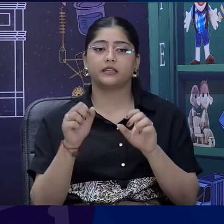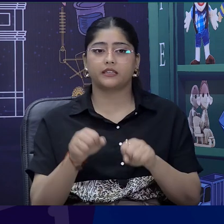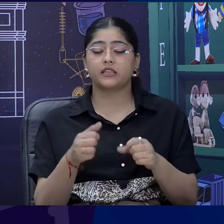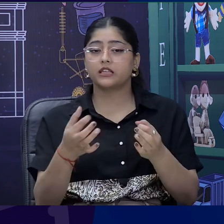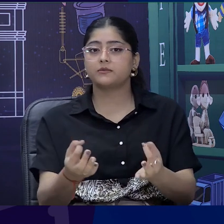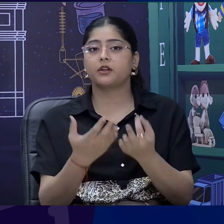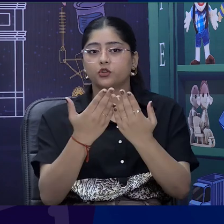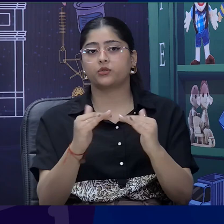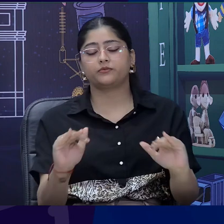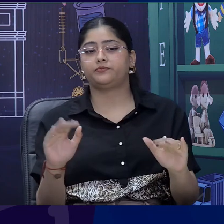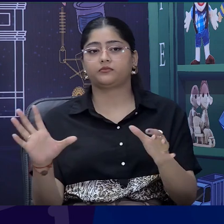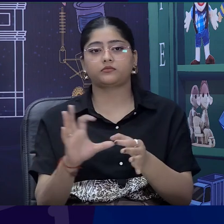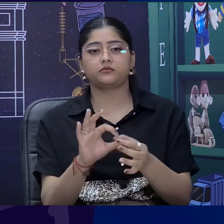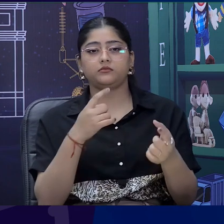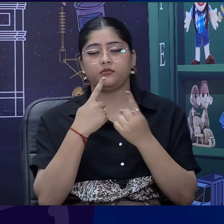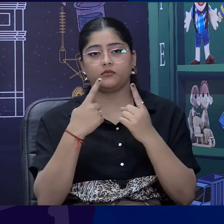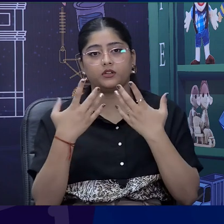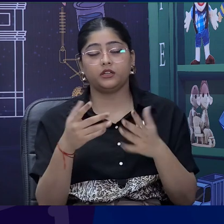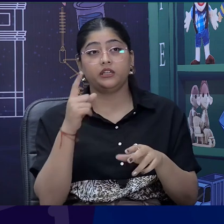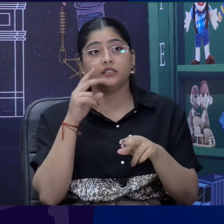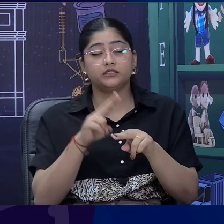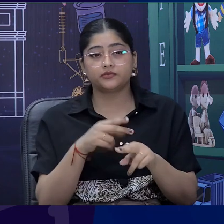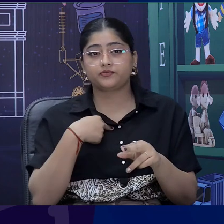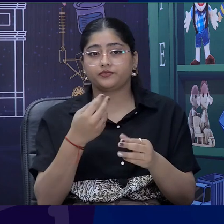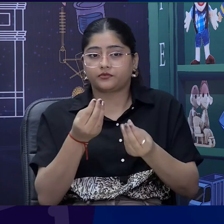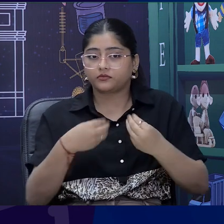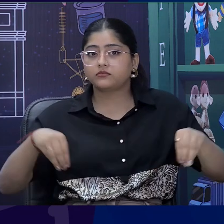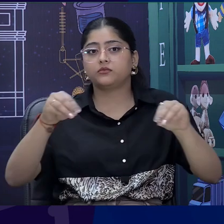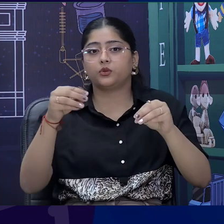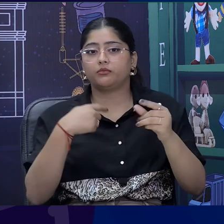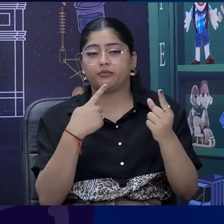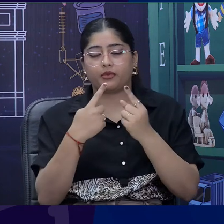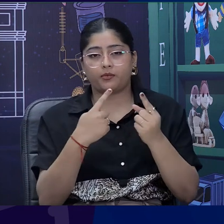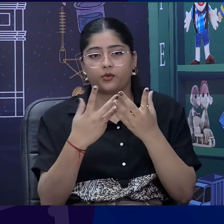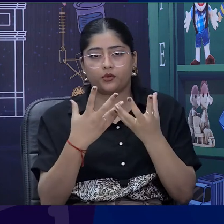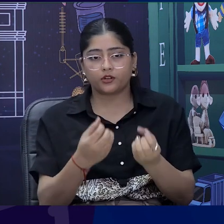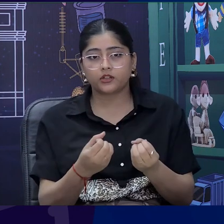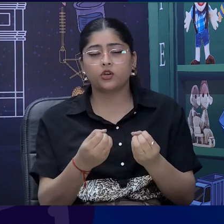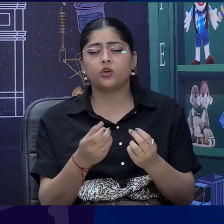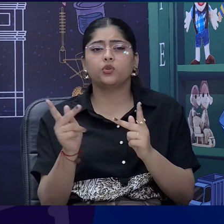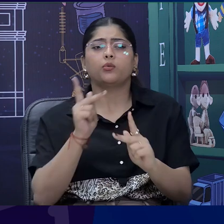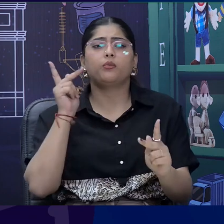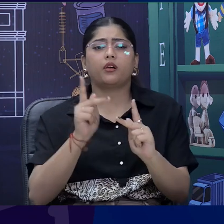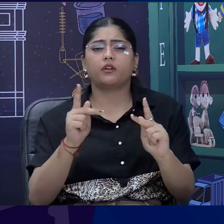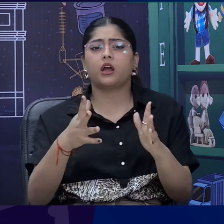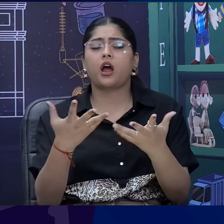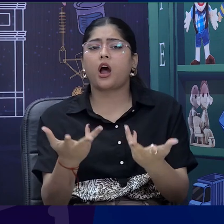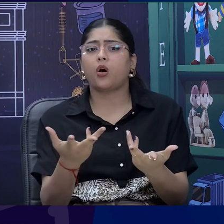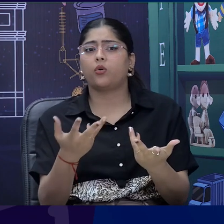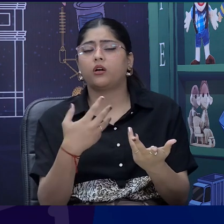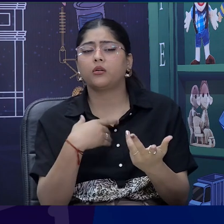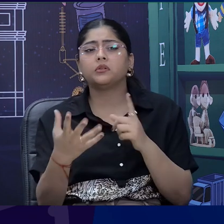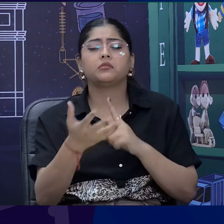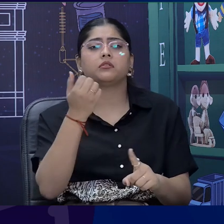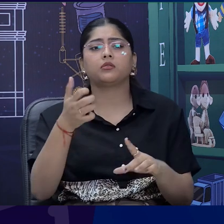students. If we to more about then what way can we read the poem